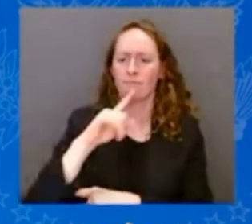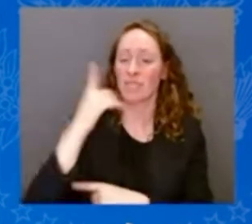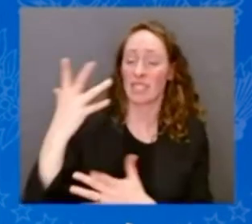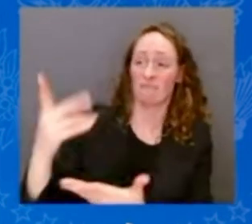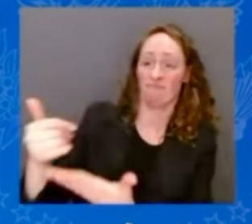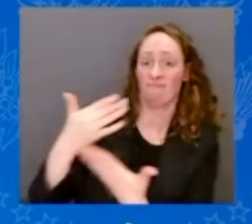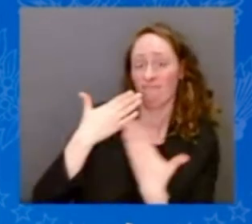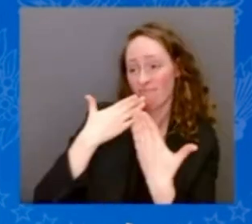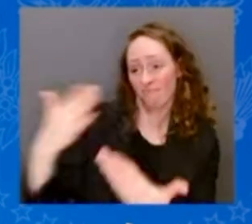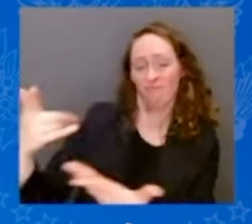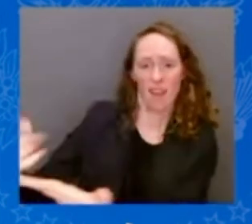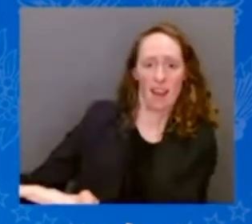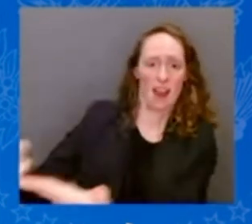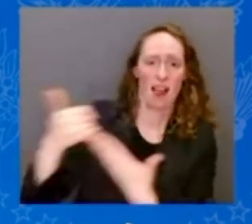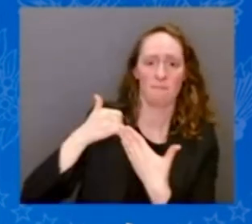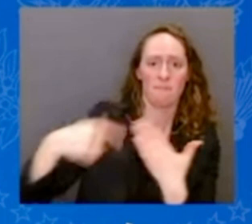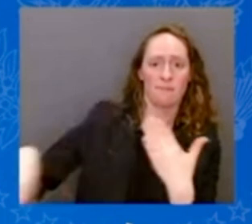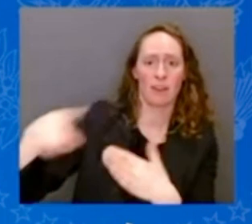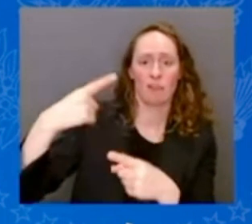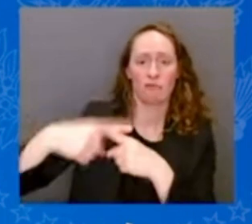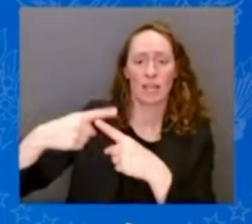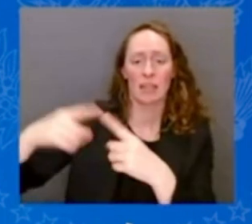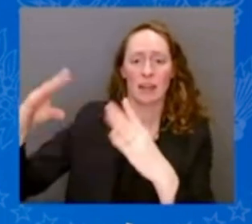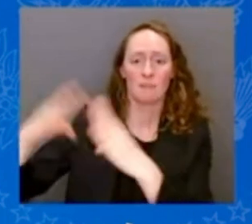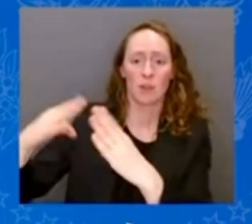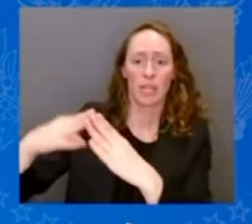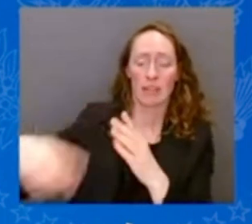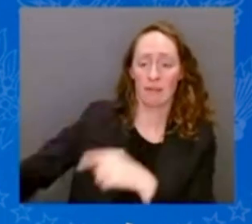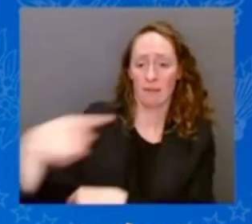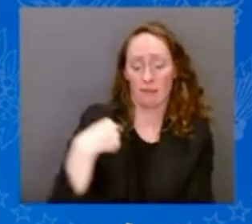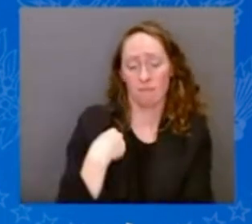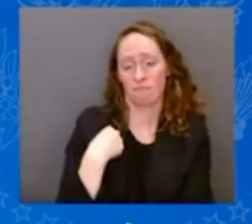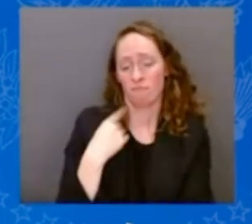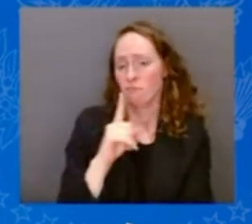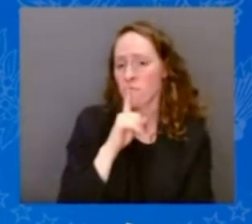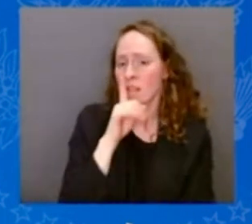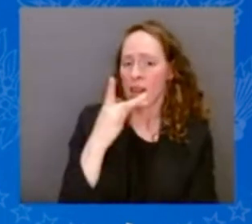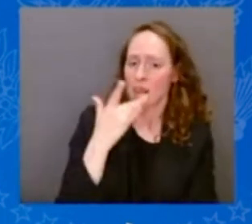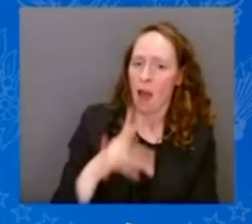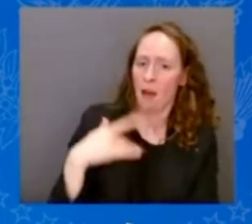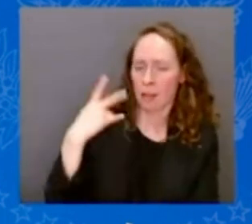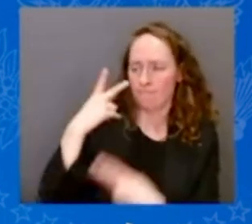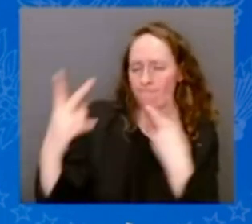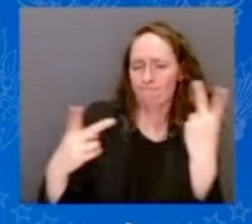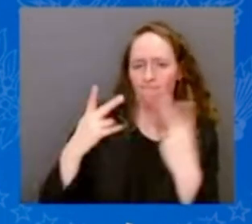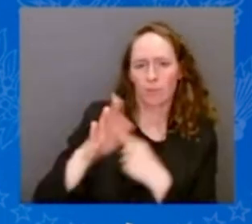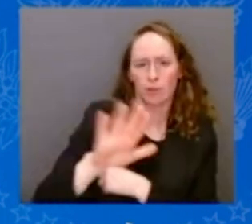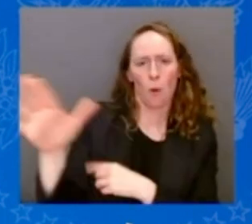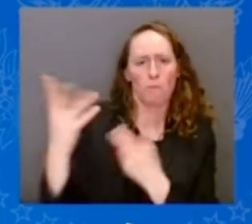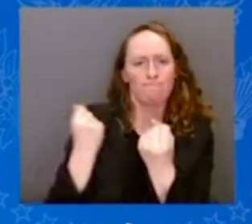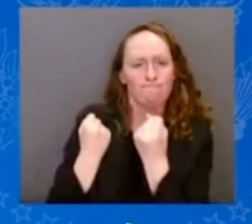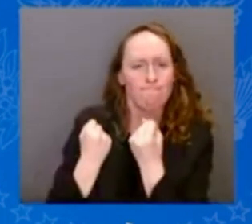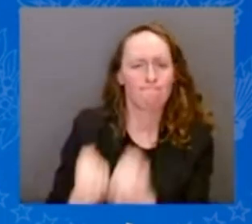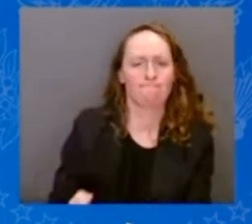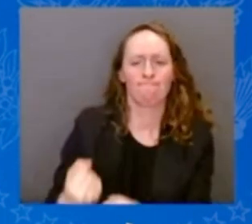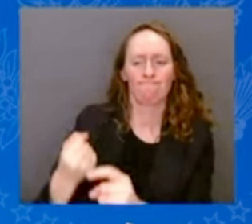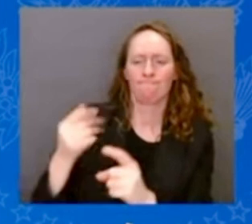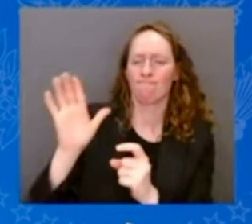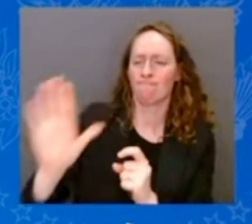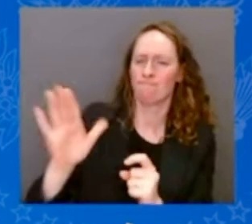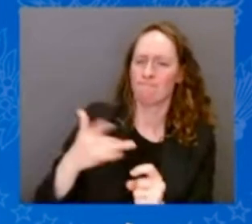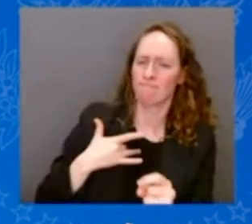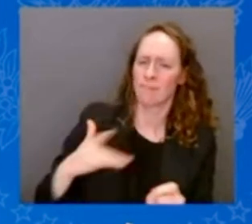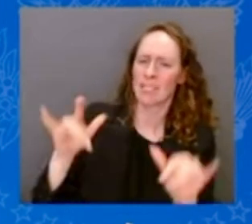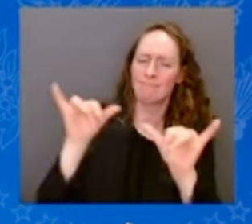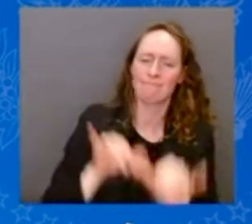career, I've been lucky to see this courage and character up close. I see it in the Greek Orthodox Archdiocese of America, which has